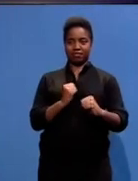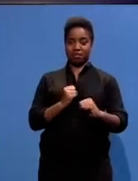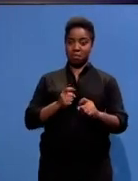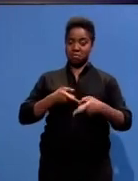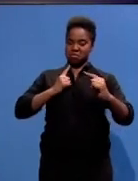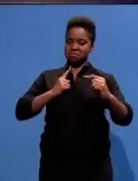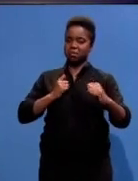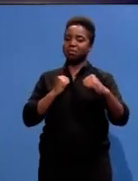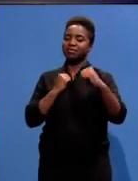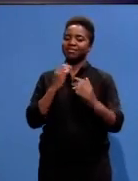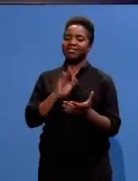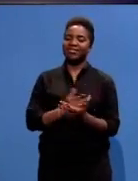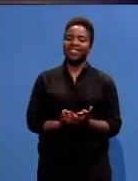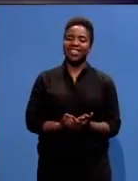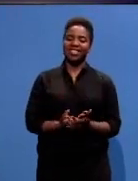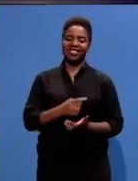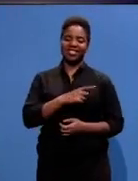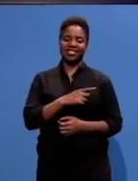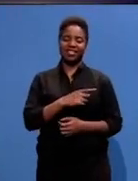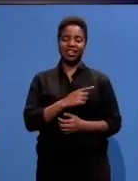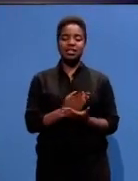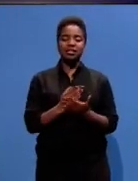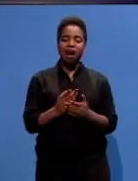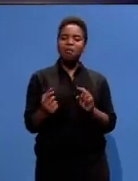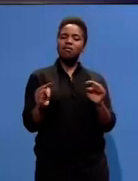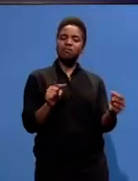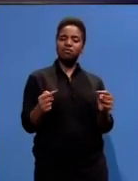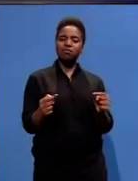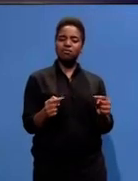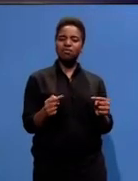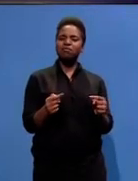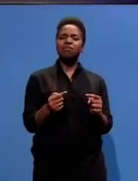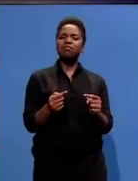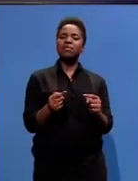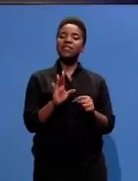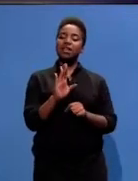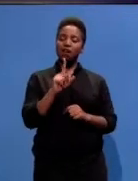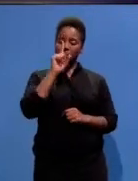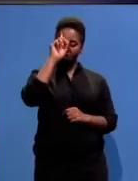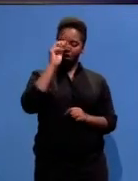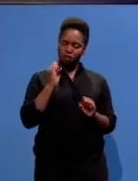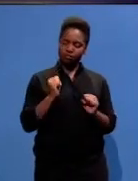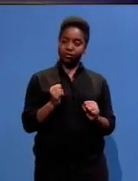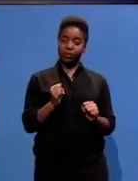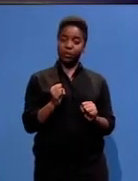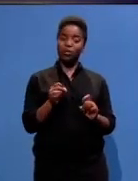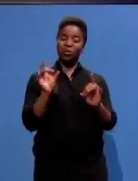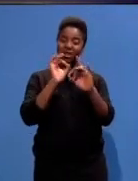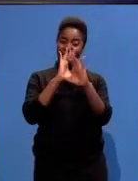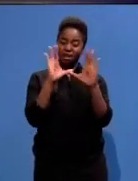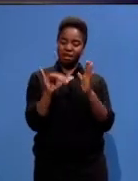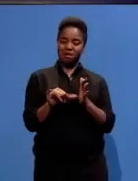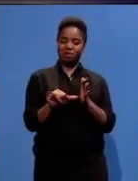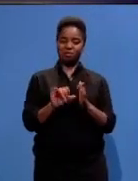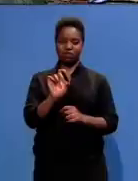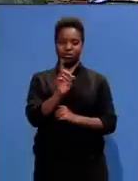though he would, he may have pummeled you, straight afterwards nothing would change. In fact, what was quite very important about